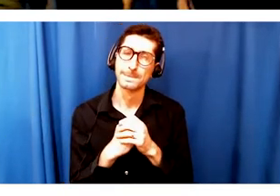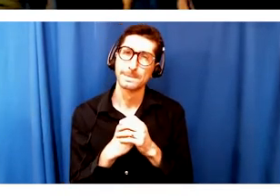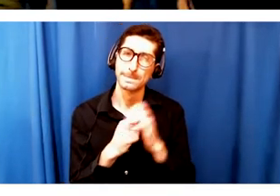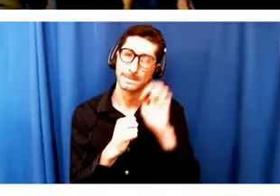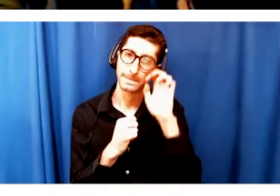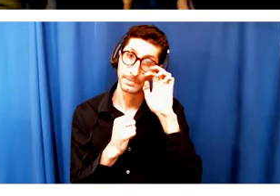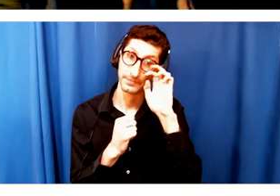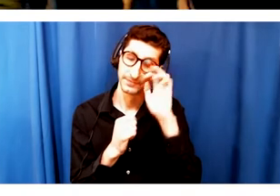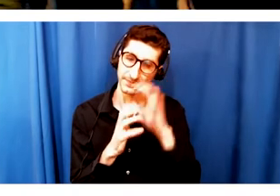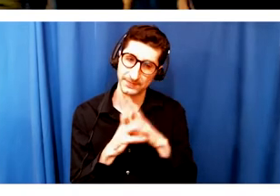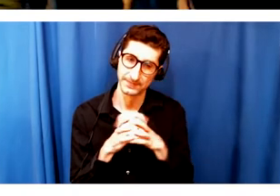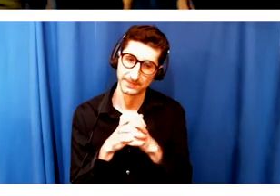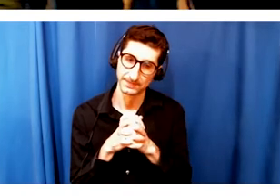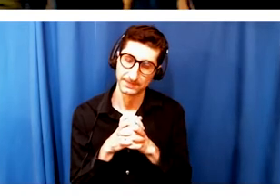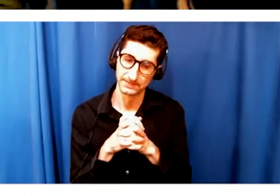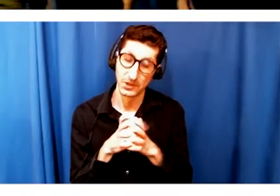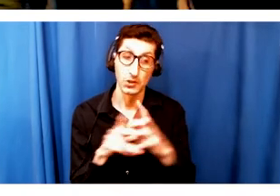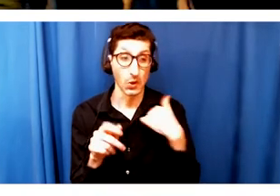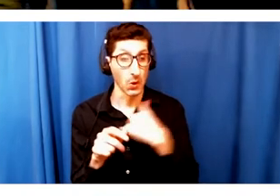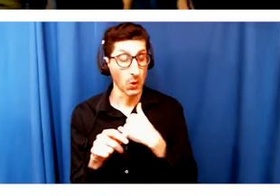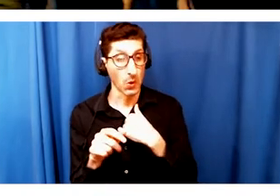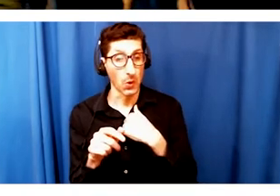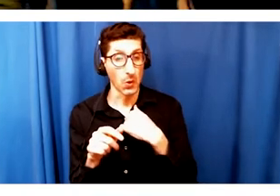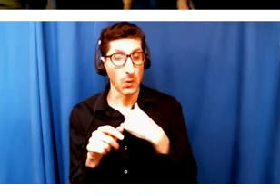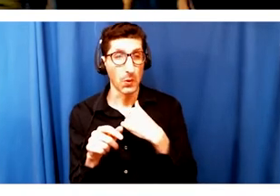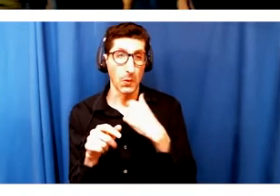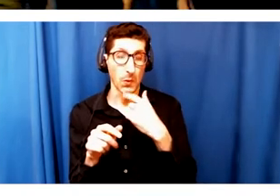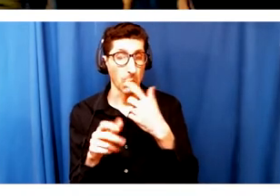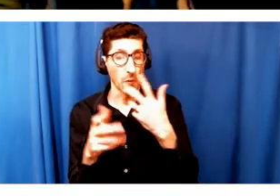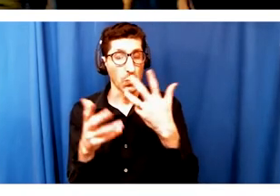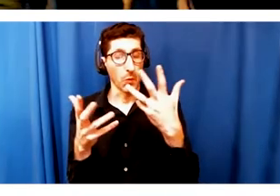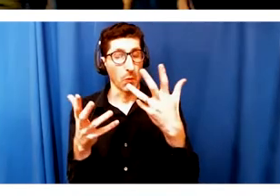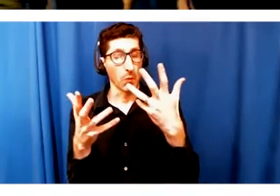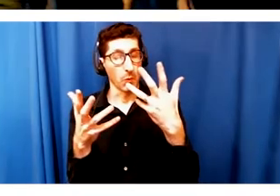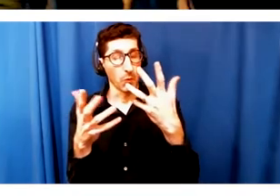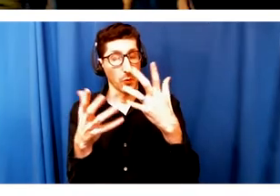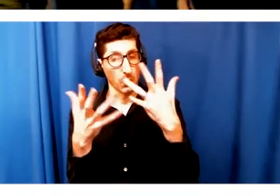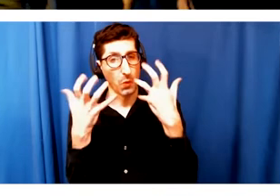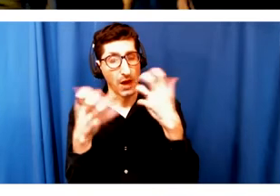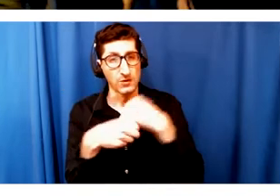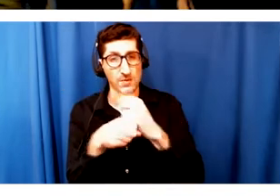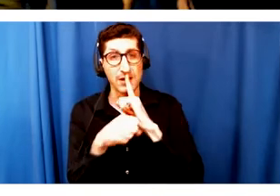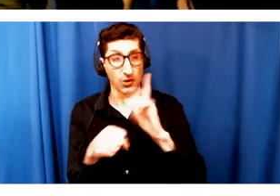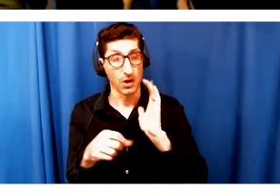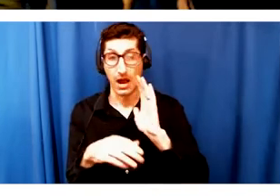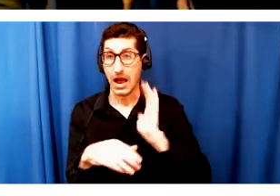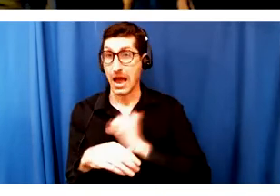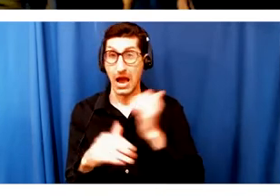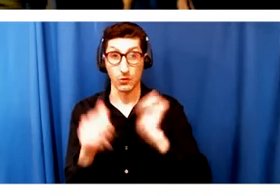in addition to working hard on making sure our shows are deeply accessible to audiences.